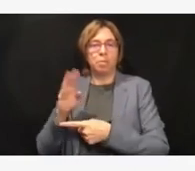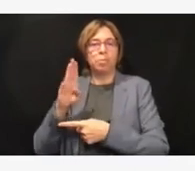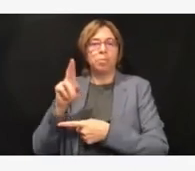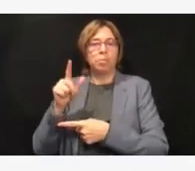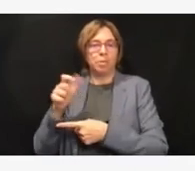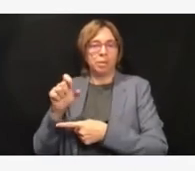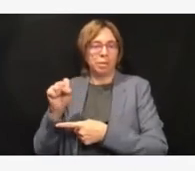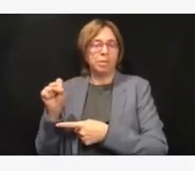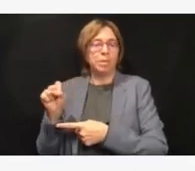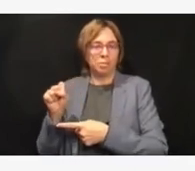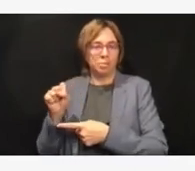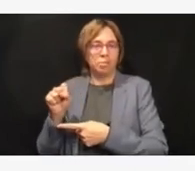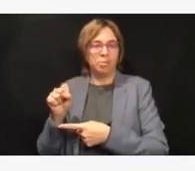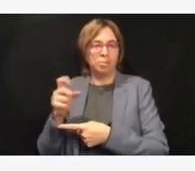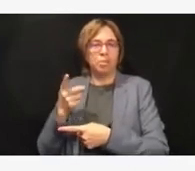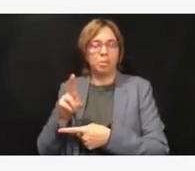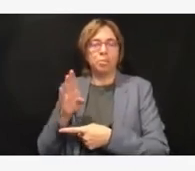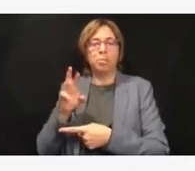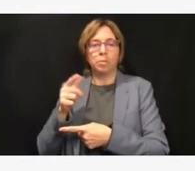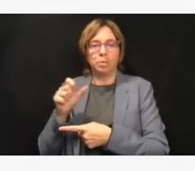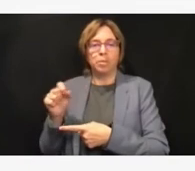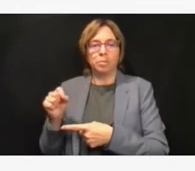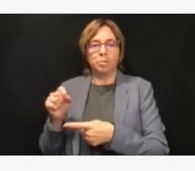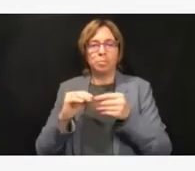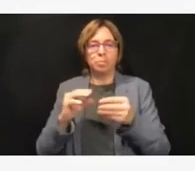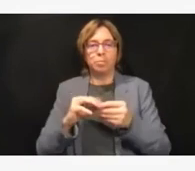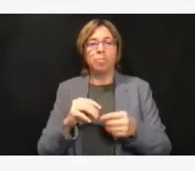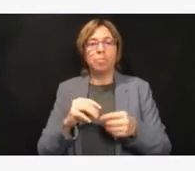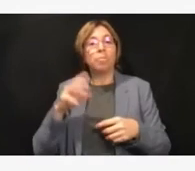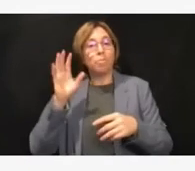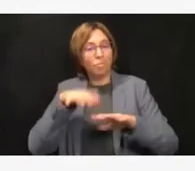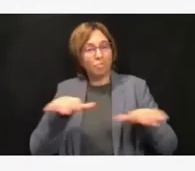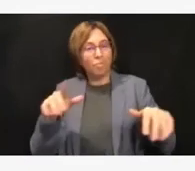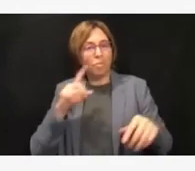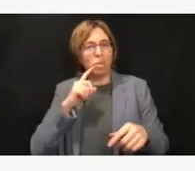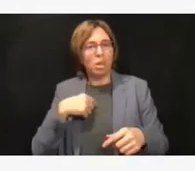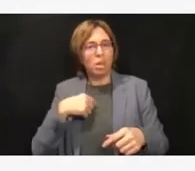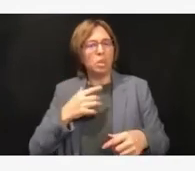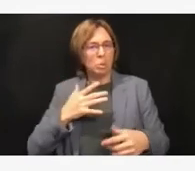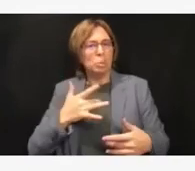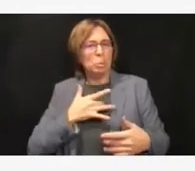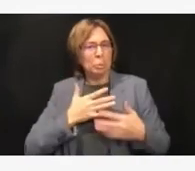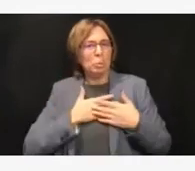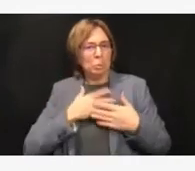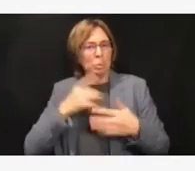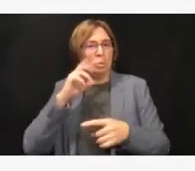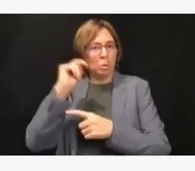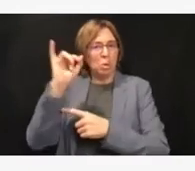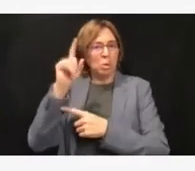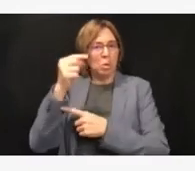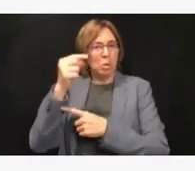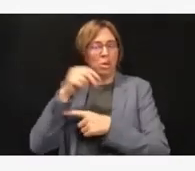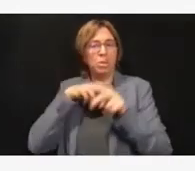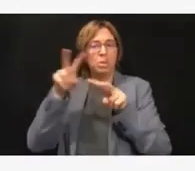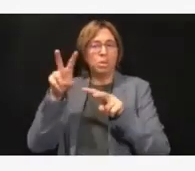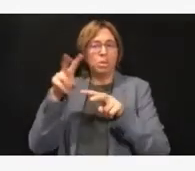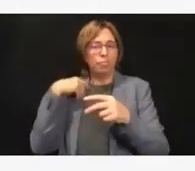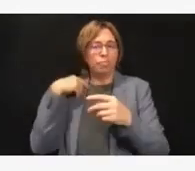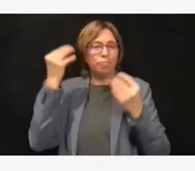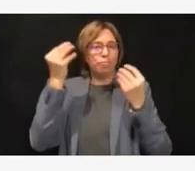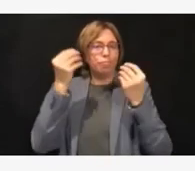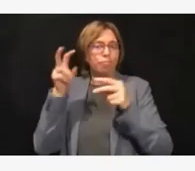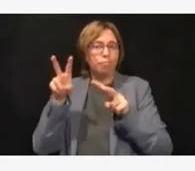Idaho where they're still really struggling, and also other parts of our country, as you mentioned, and in Europe as well.